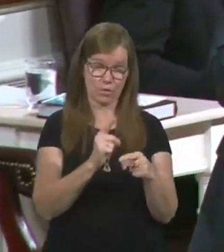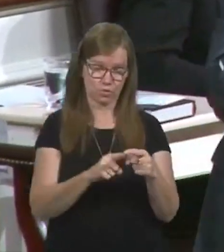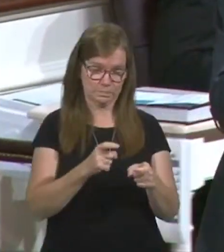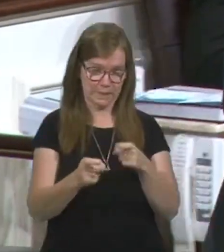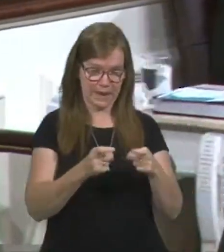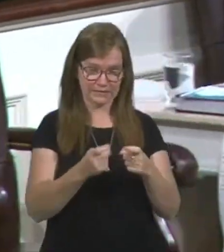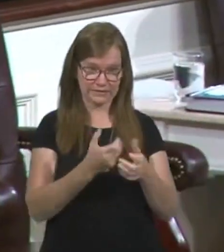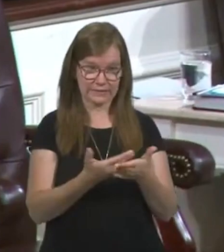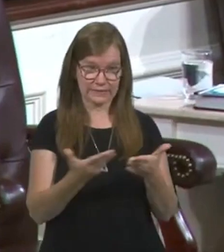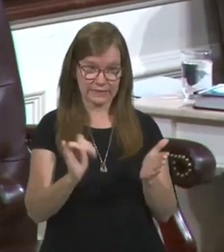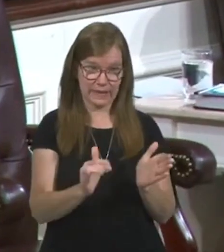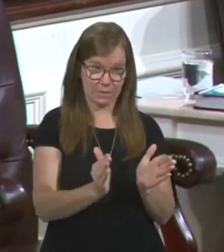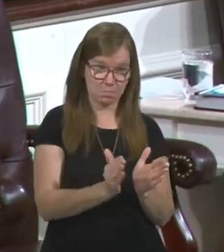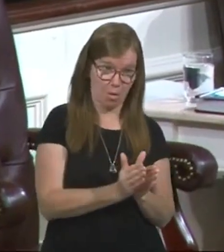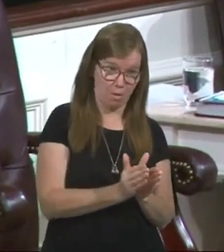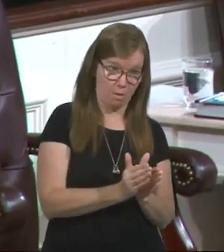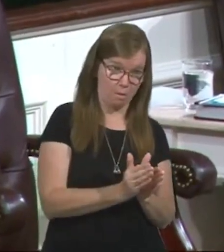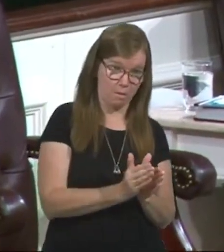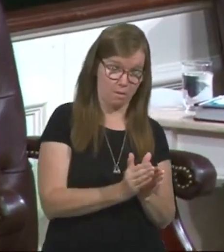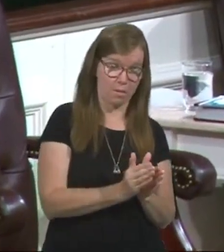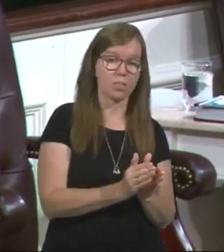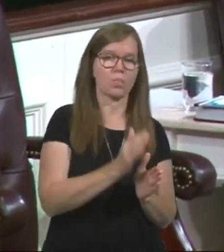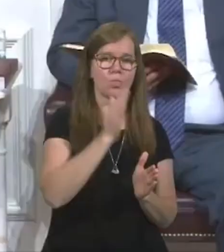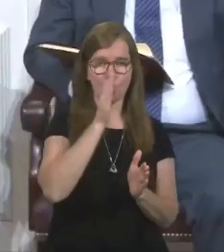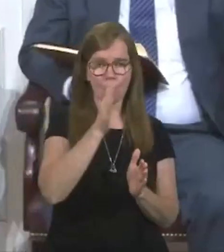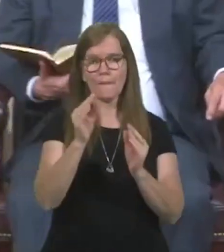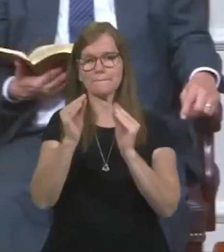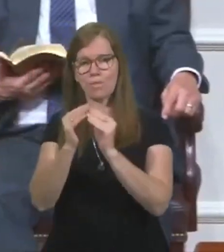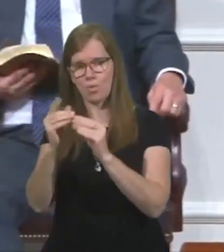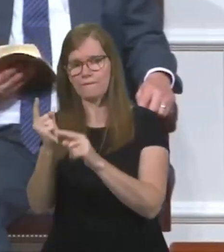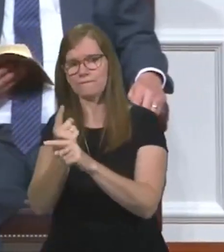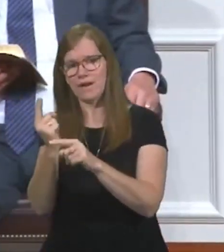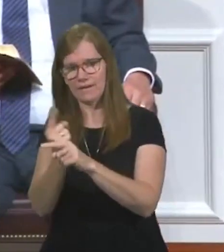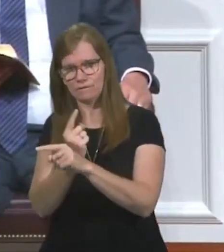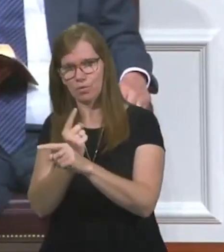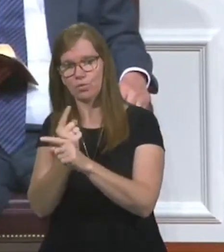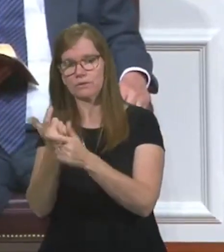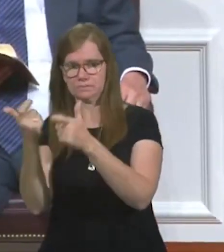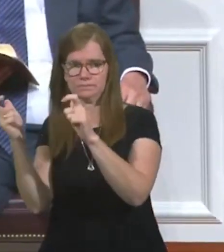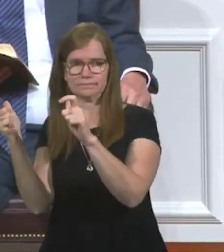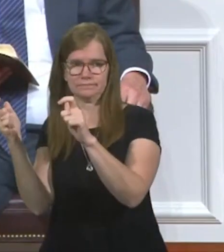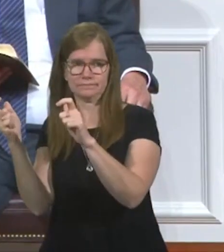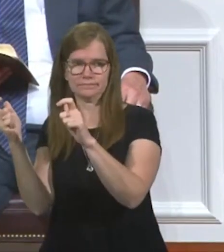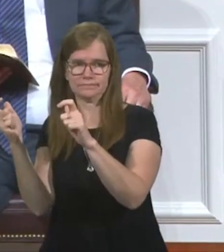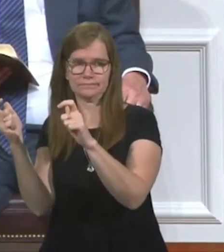things that are little will be more faithful in things that are much.